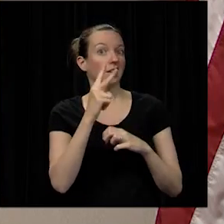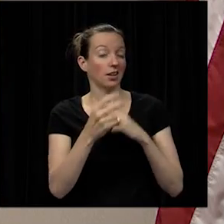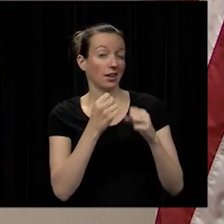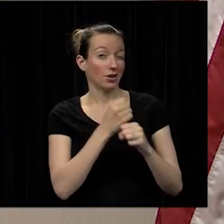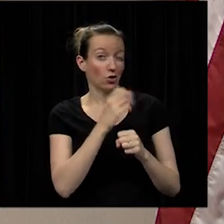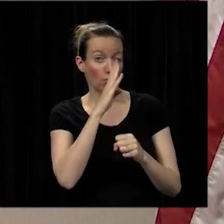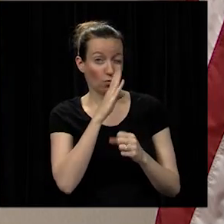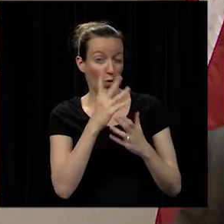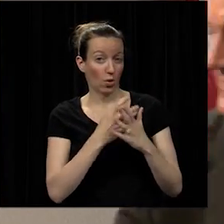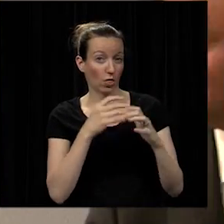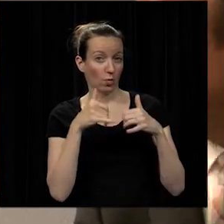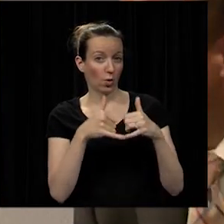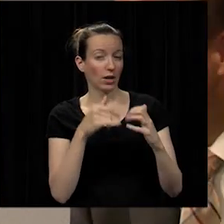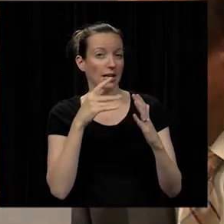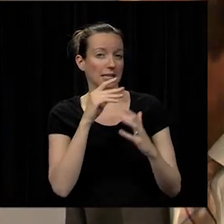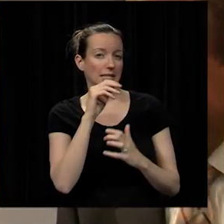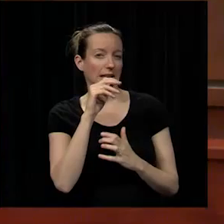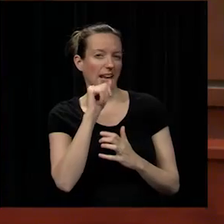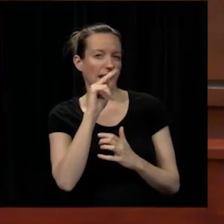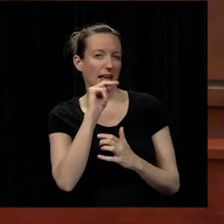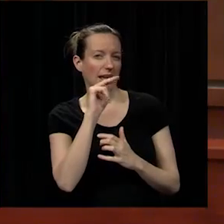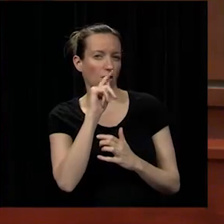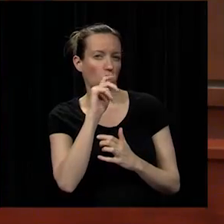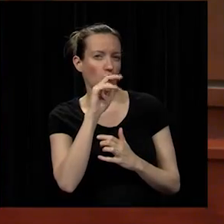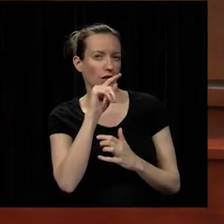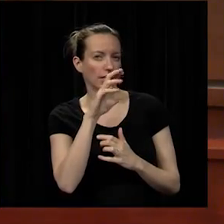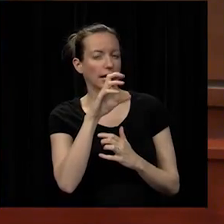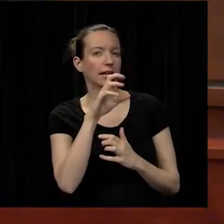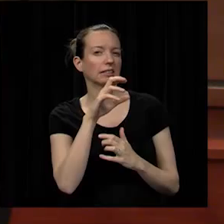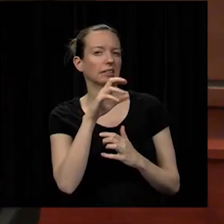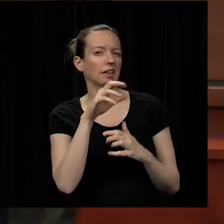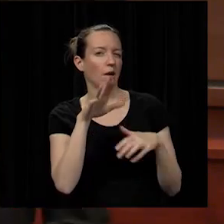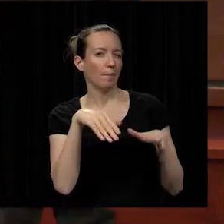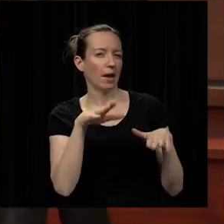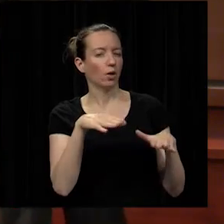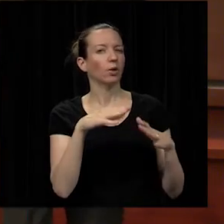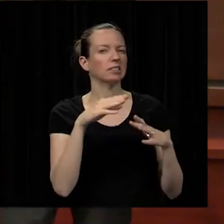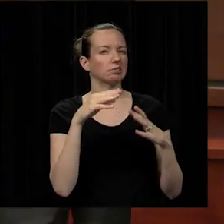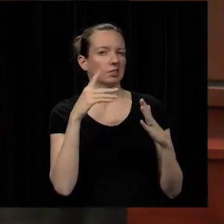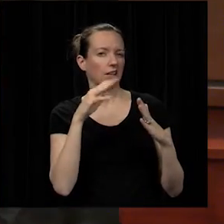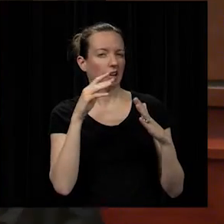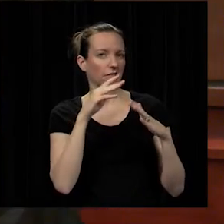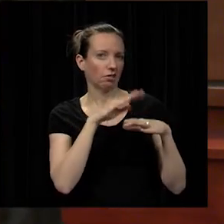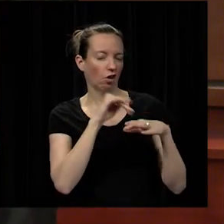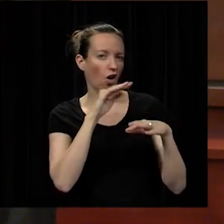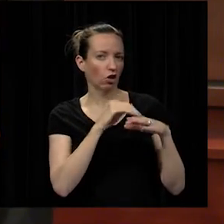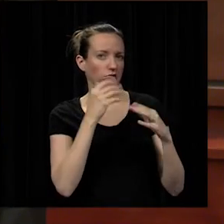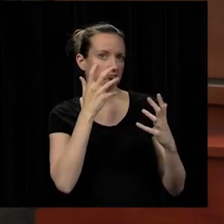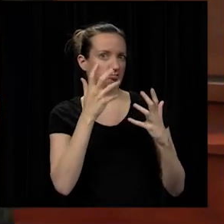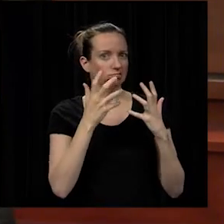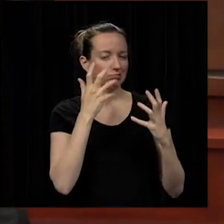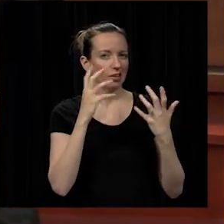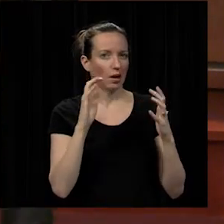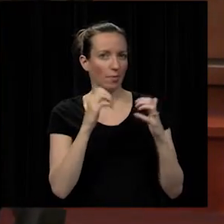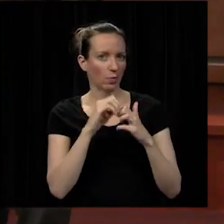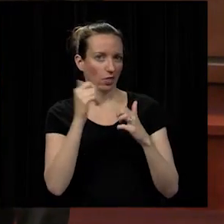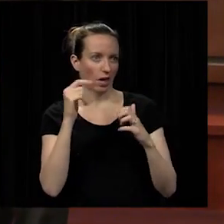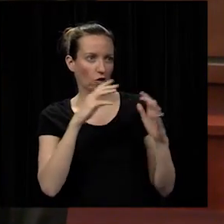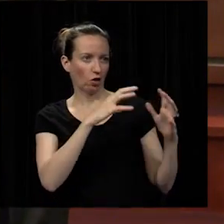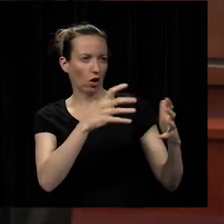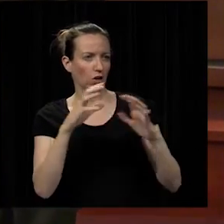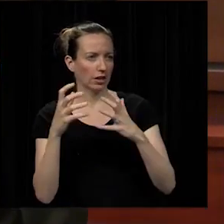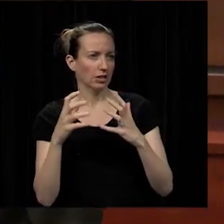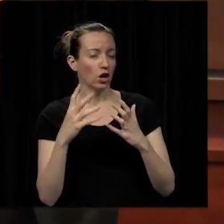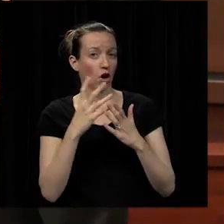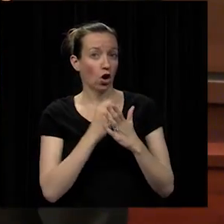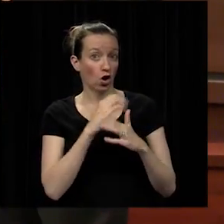She studied Antarctic penguins, looking at how the calls made by birds in different colonies varied by how far the colonies were from one another. She earned an all